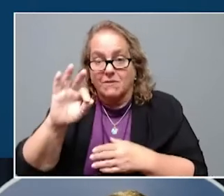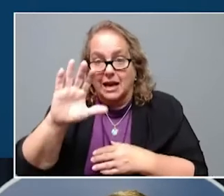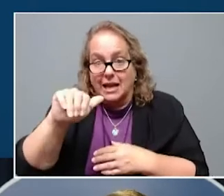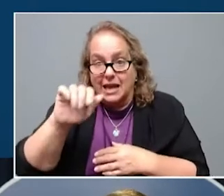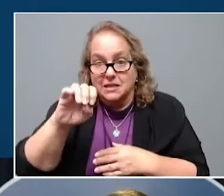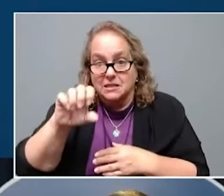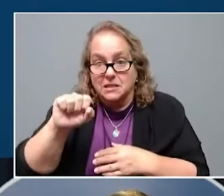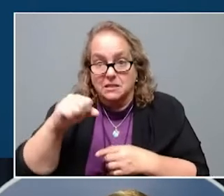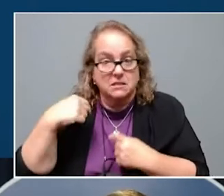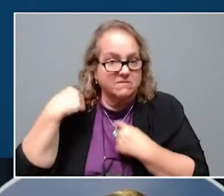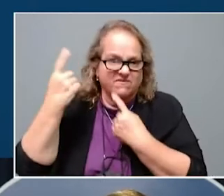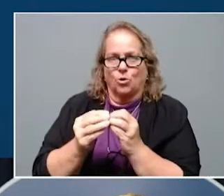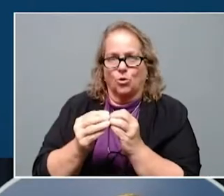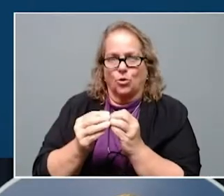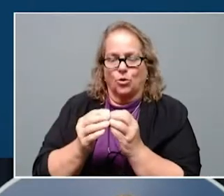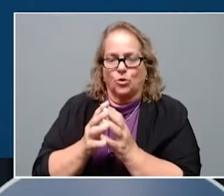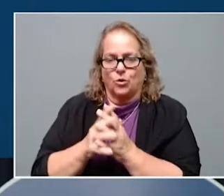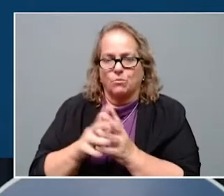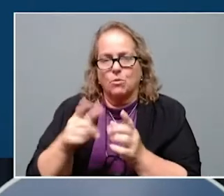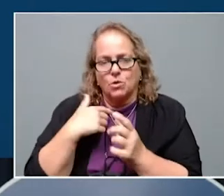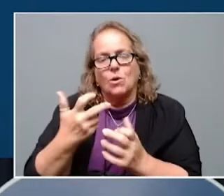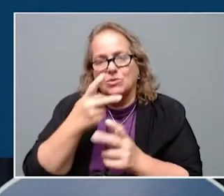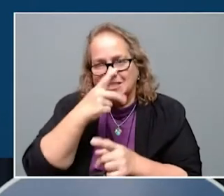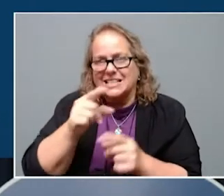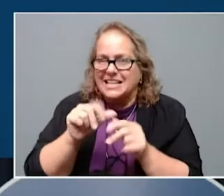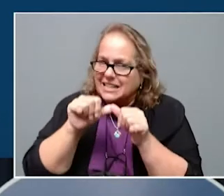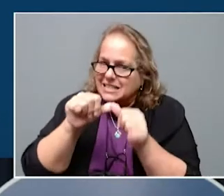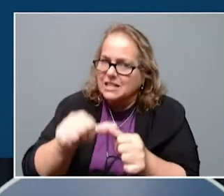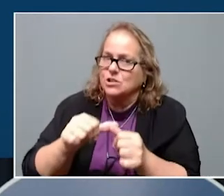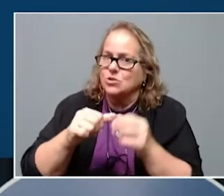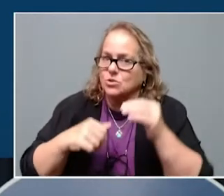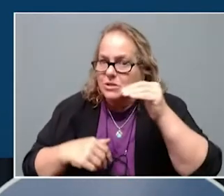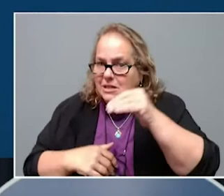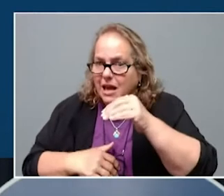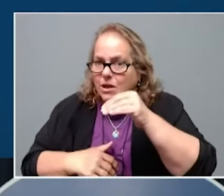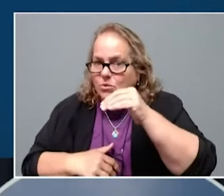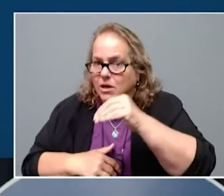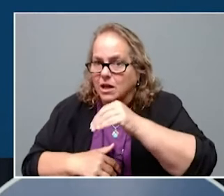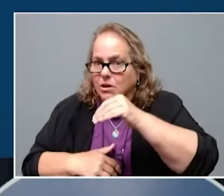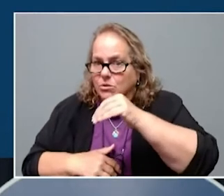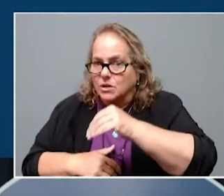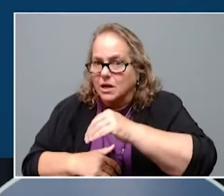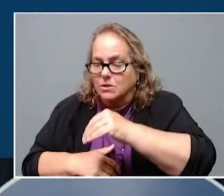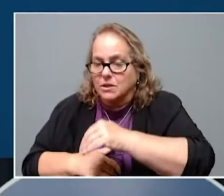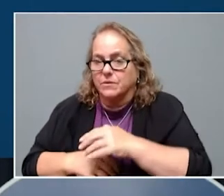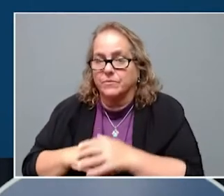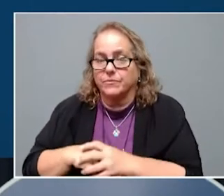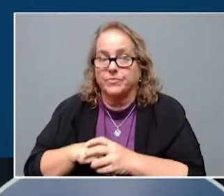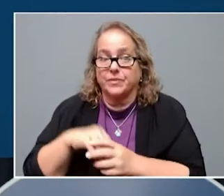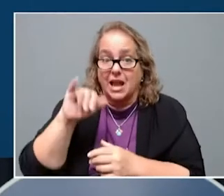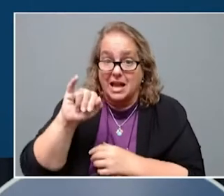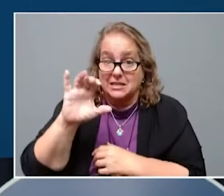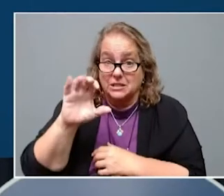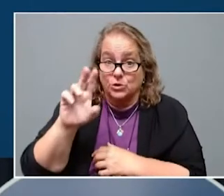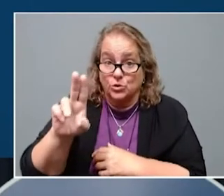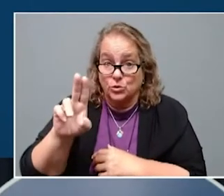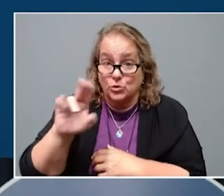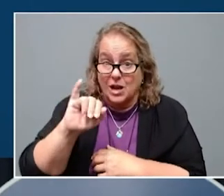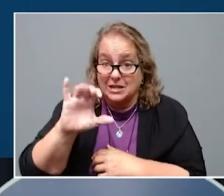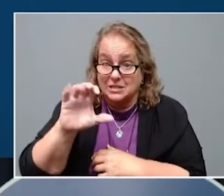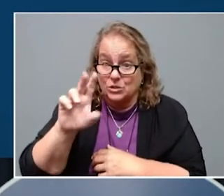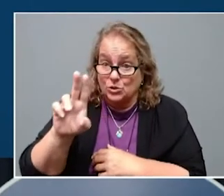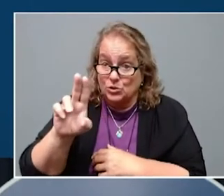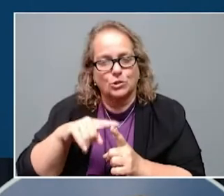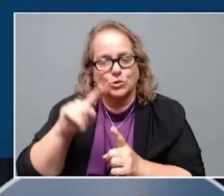to be due to the Labor Day holiday. But now, hospitalizations are showing a slight drop, while ICU admissions are mostly